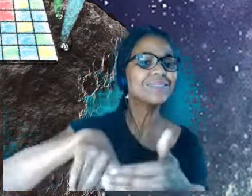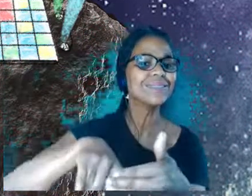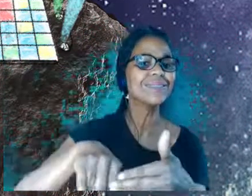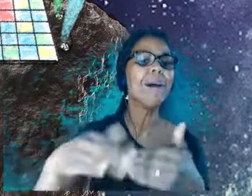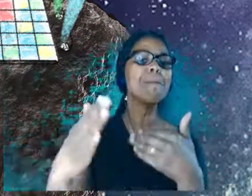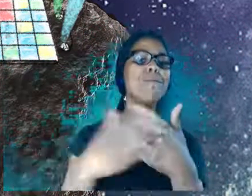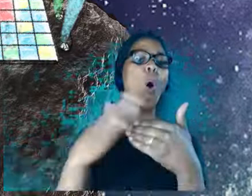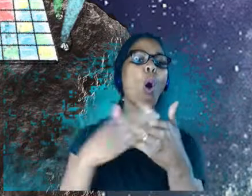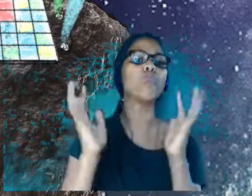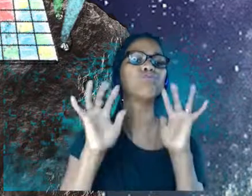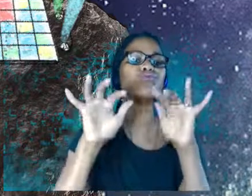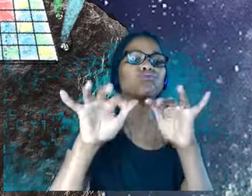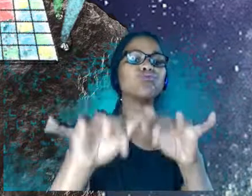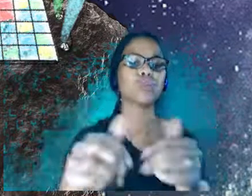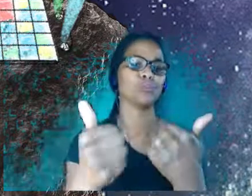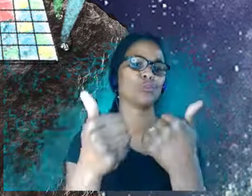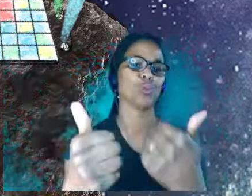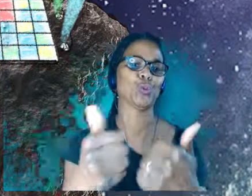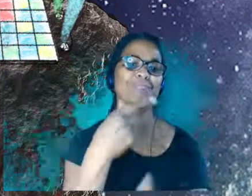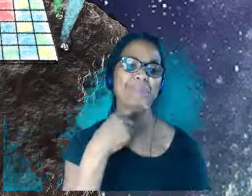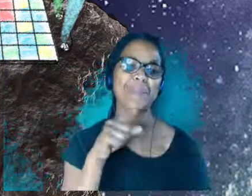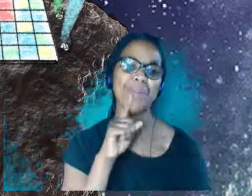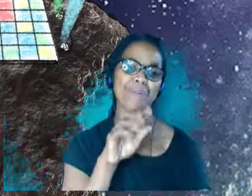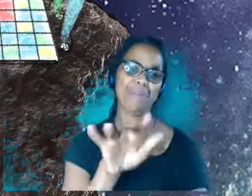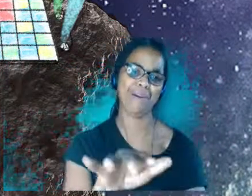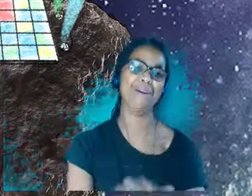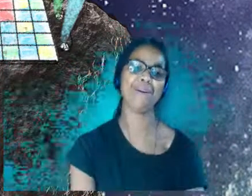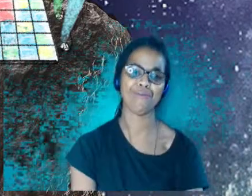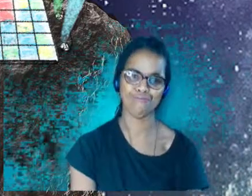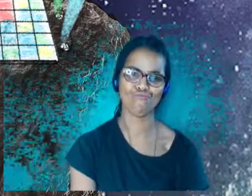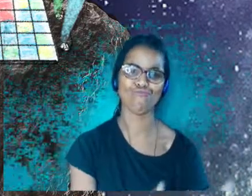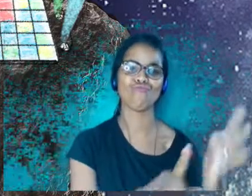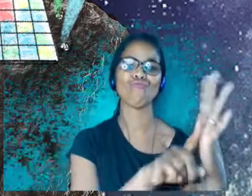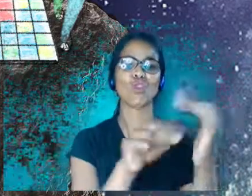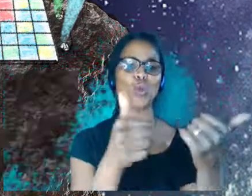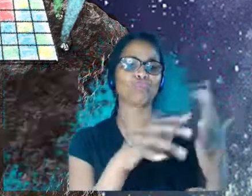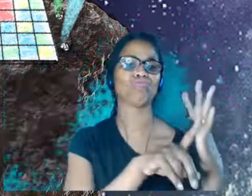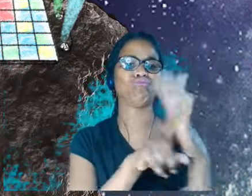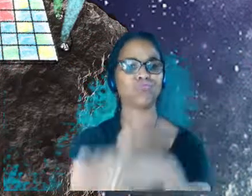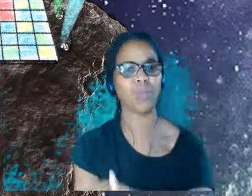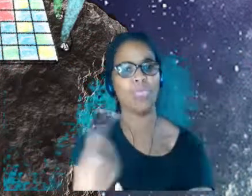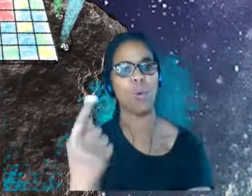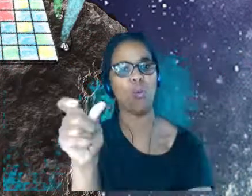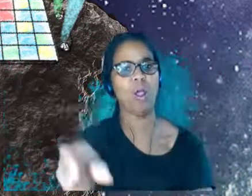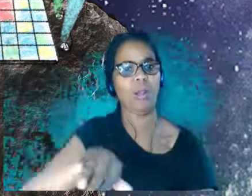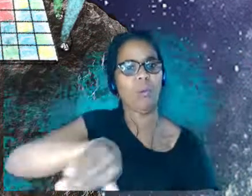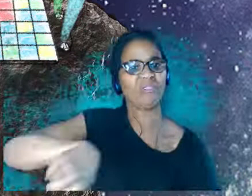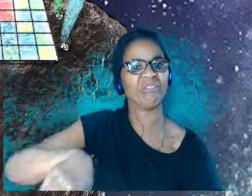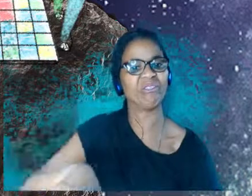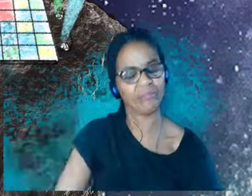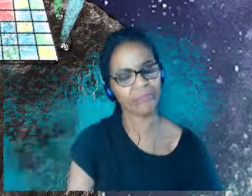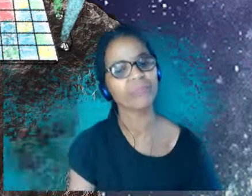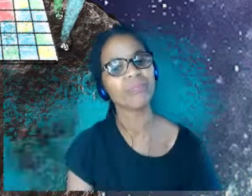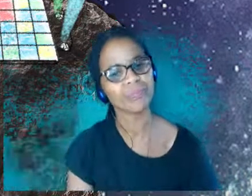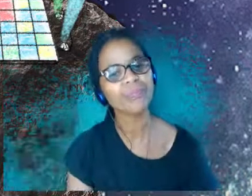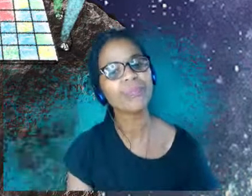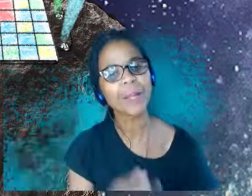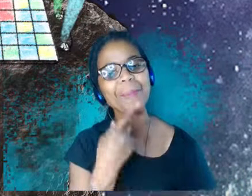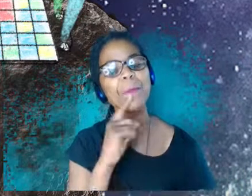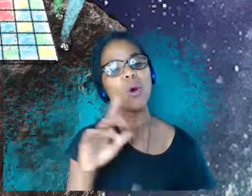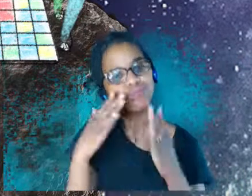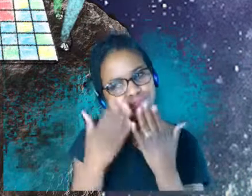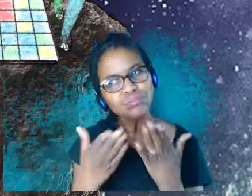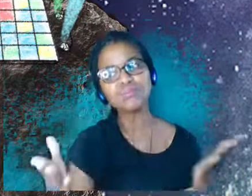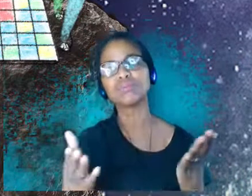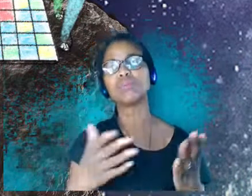just the, how, like the amazingness of how people present themselves on this. Because